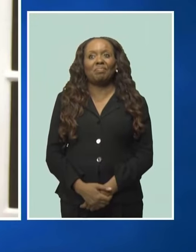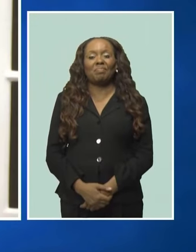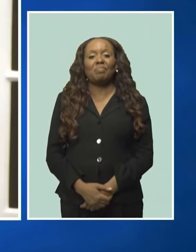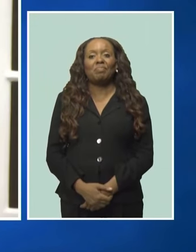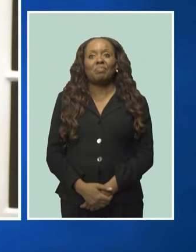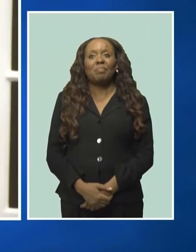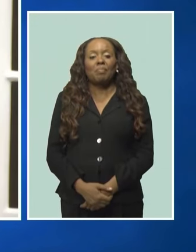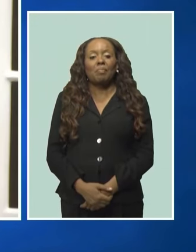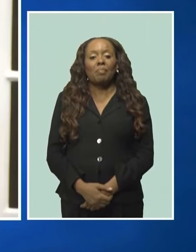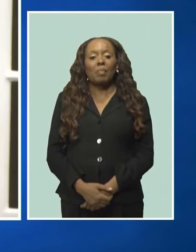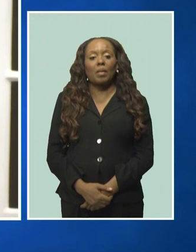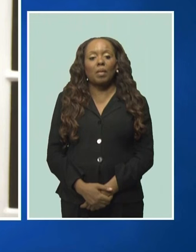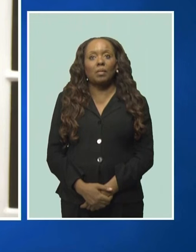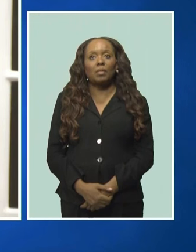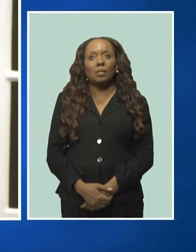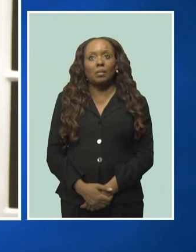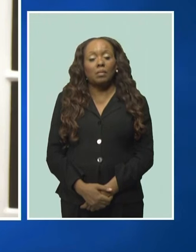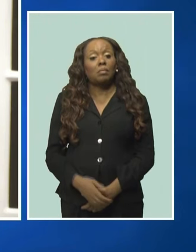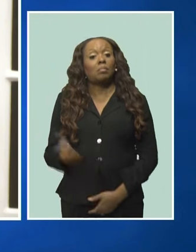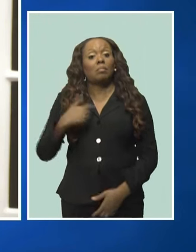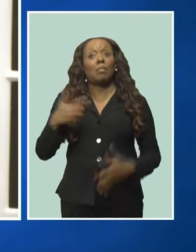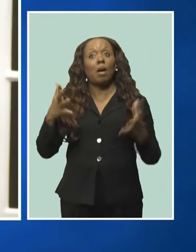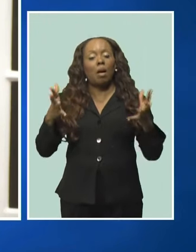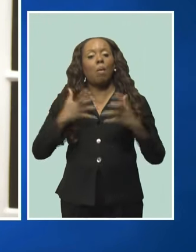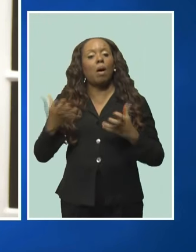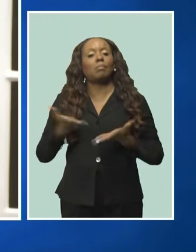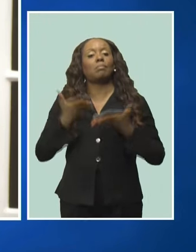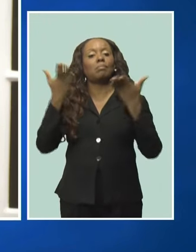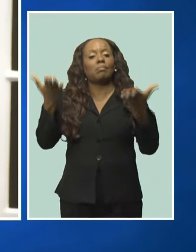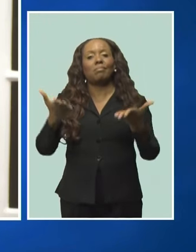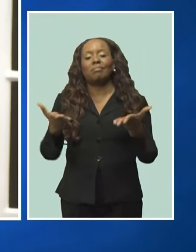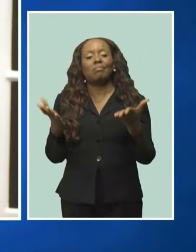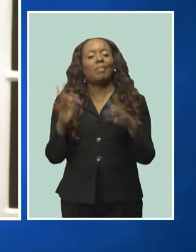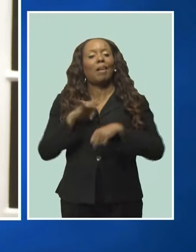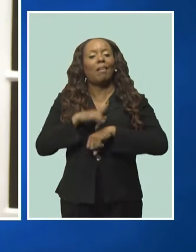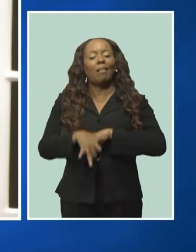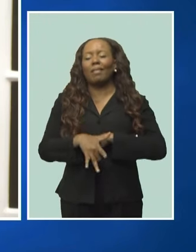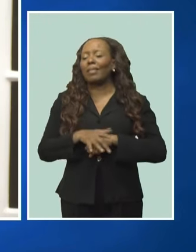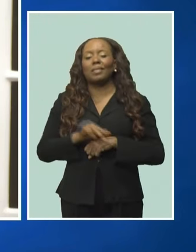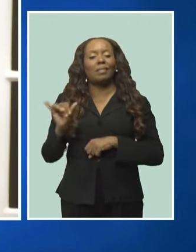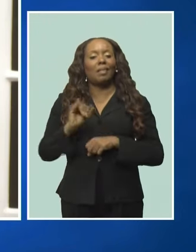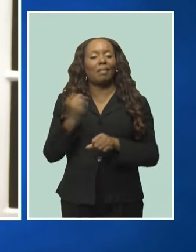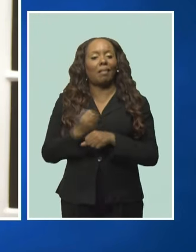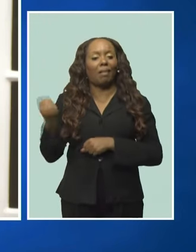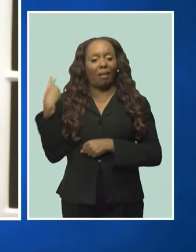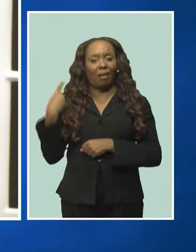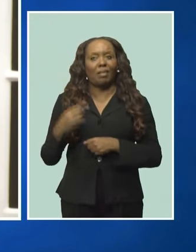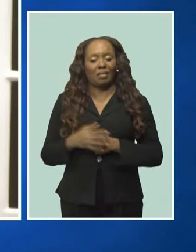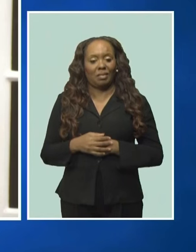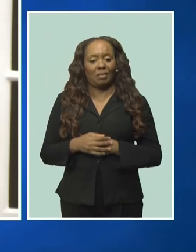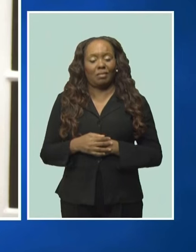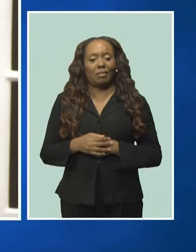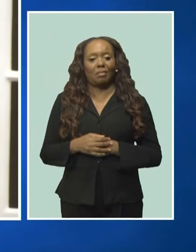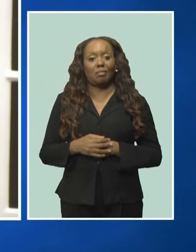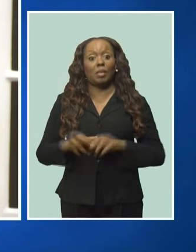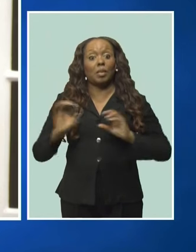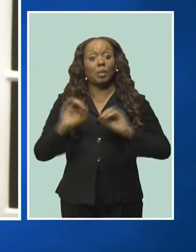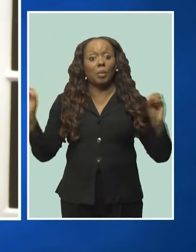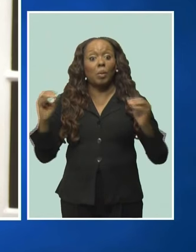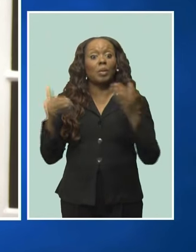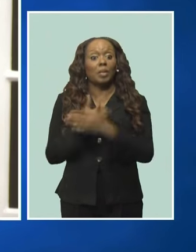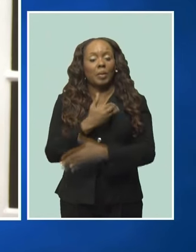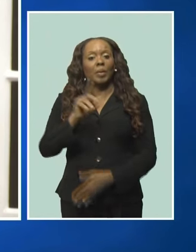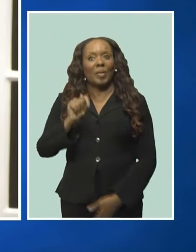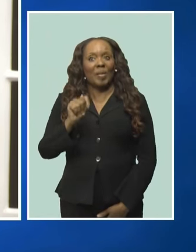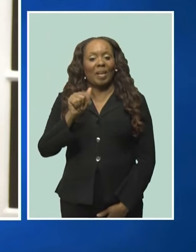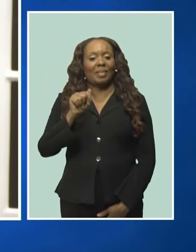In order to put you into a listening mood, let me say as early as I did last year, there will be no new taxes.